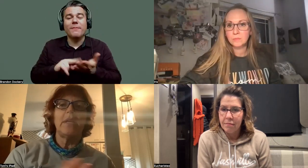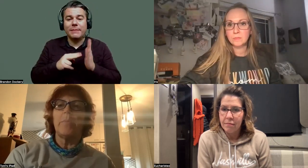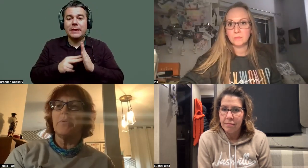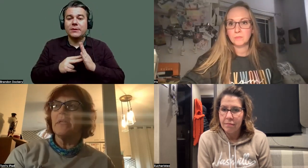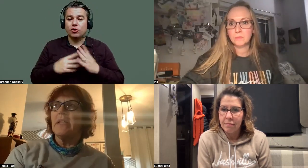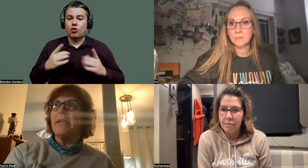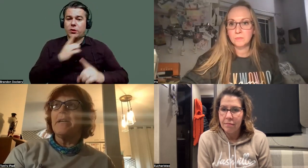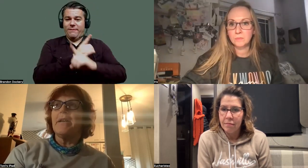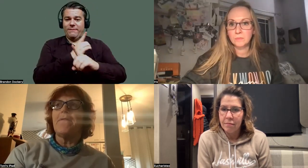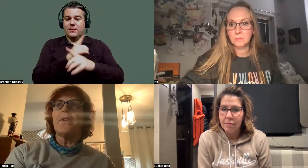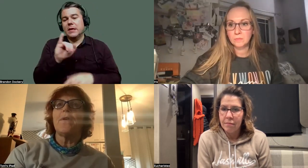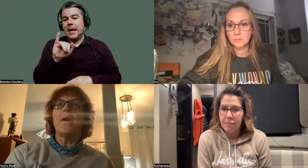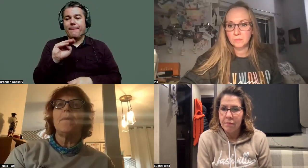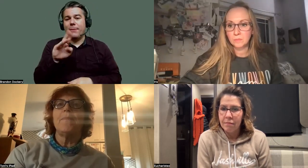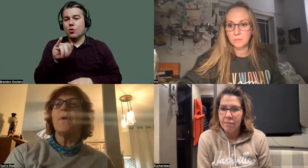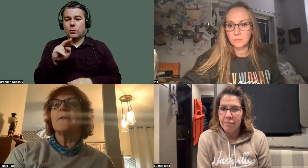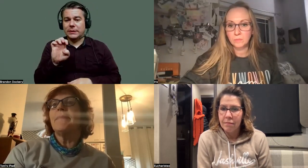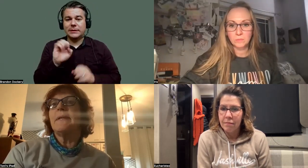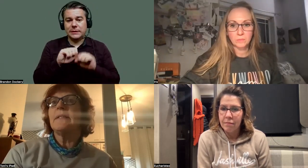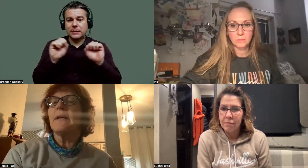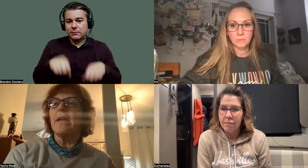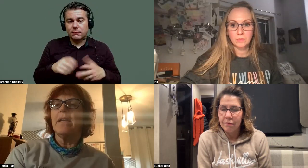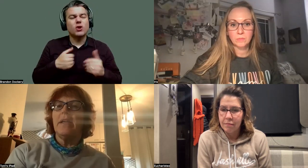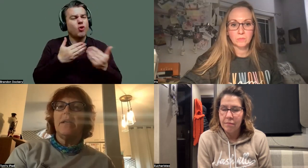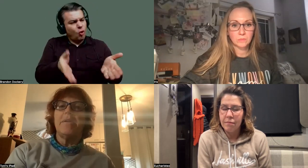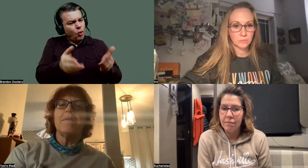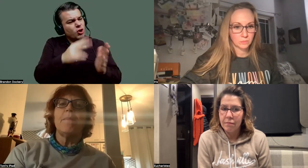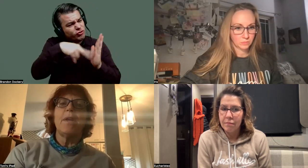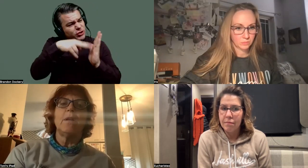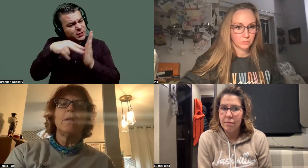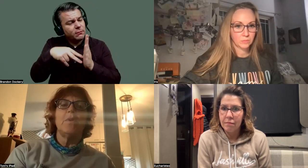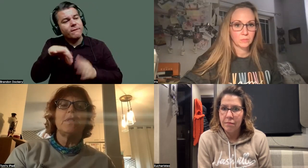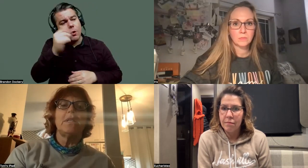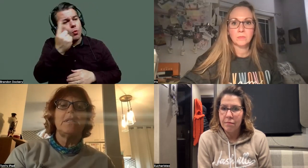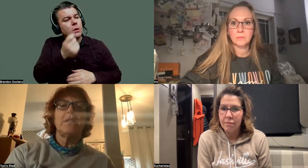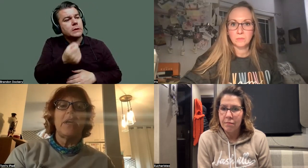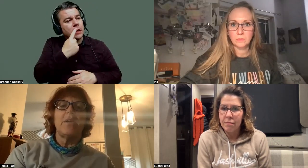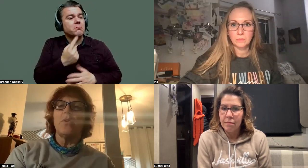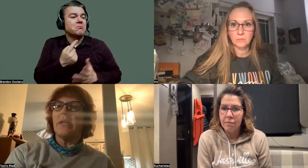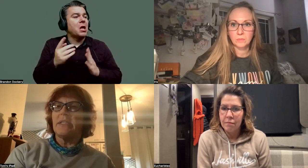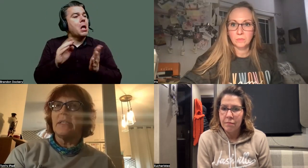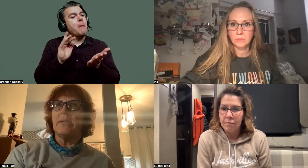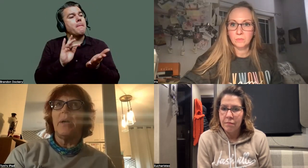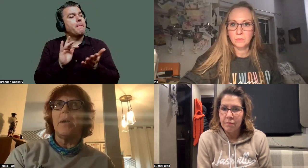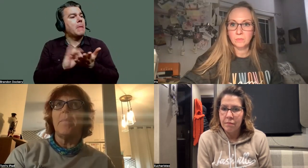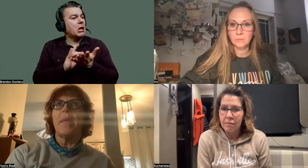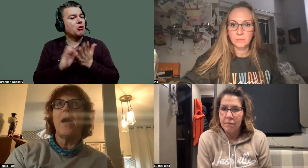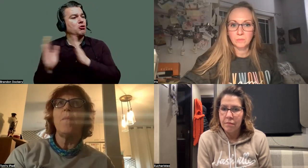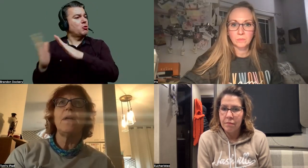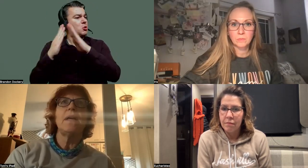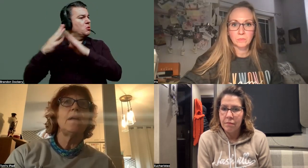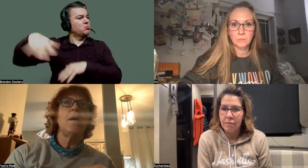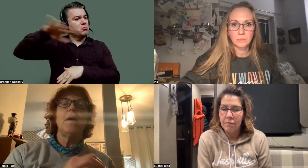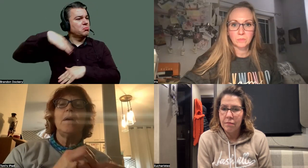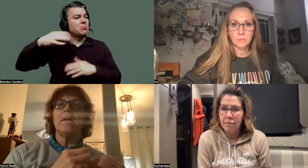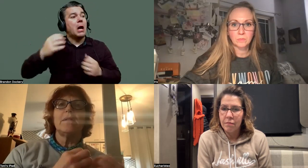start reading labels, figure out something to take. The medical community had no idea how